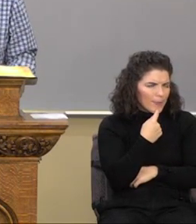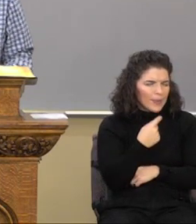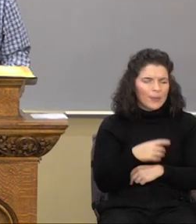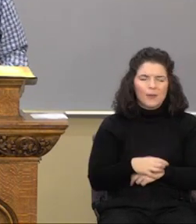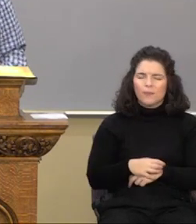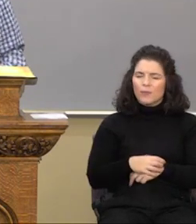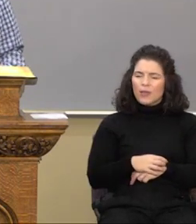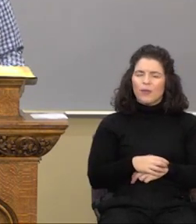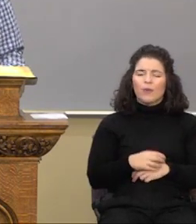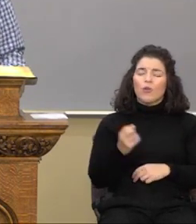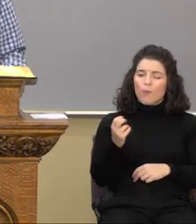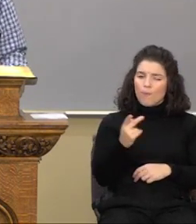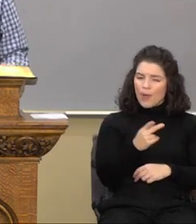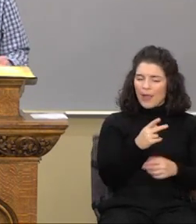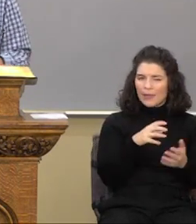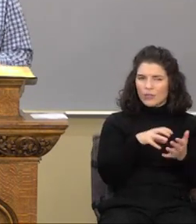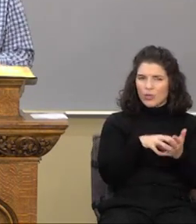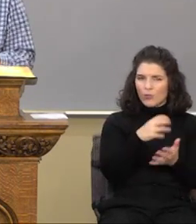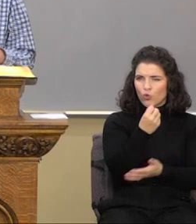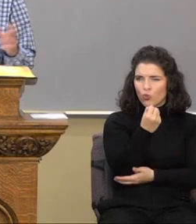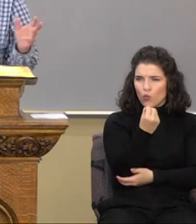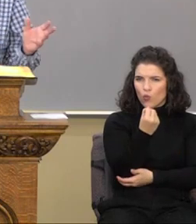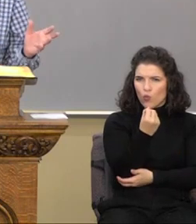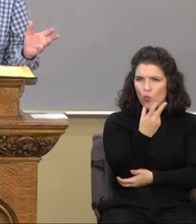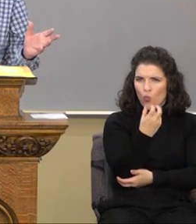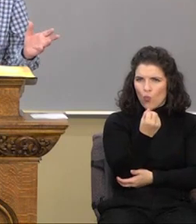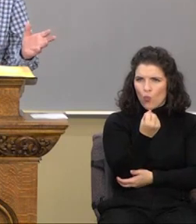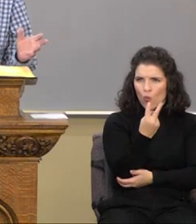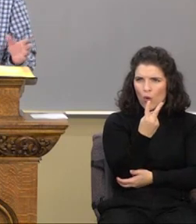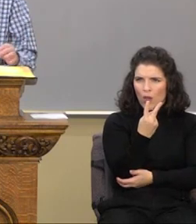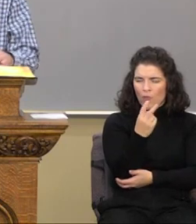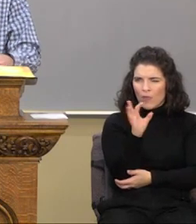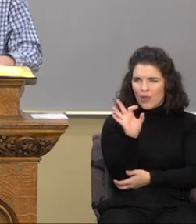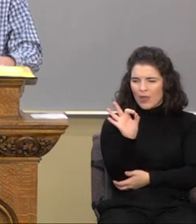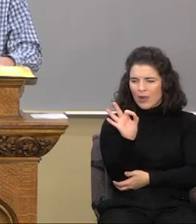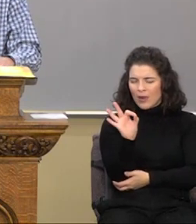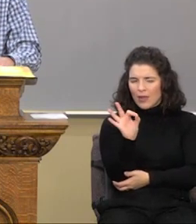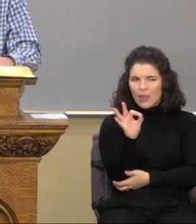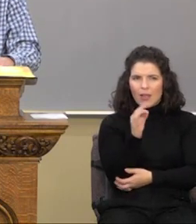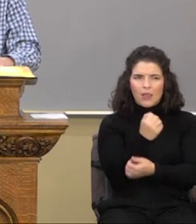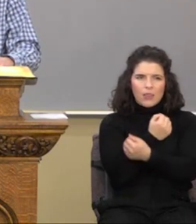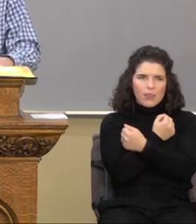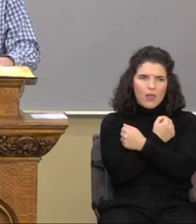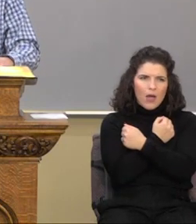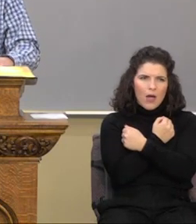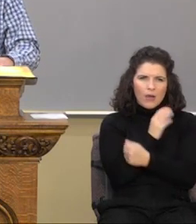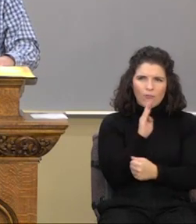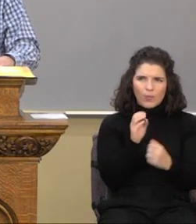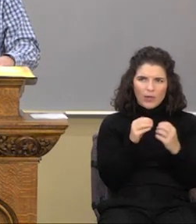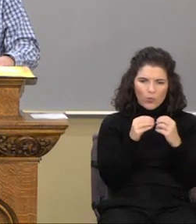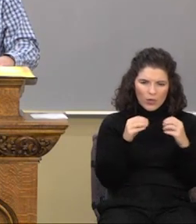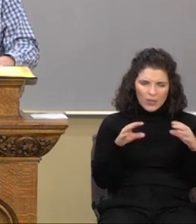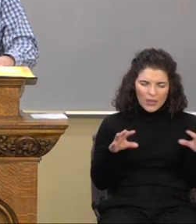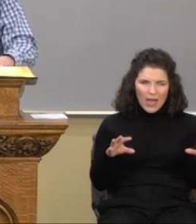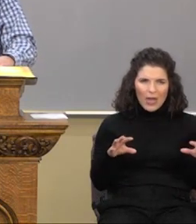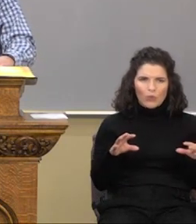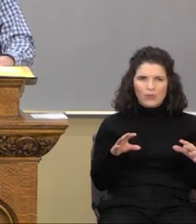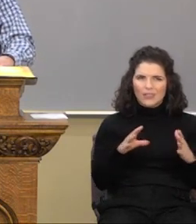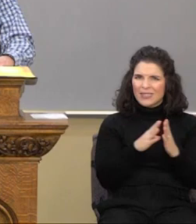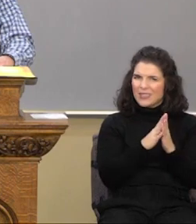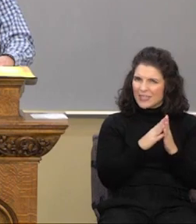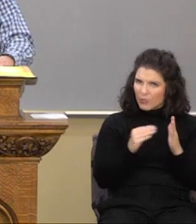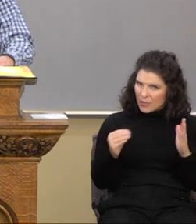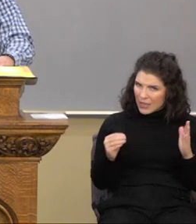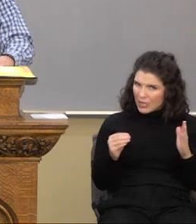notice in verse 9, let love be without dissimulation. In other words,